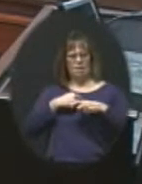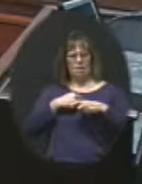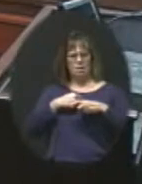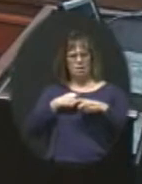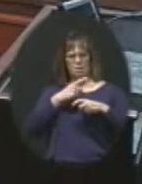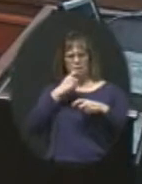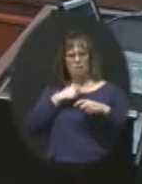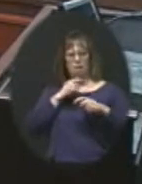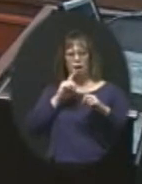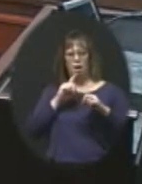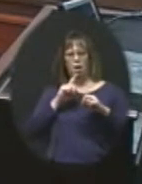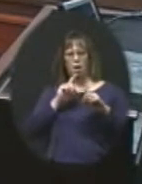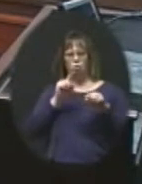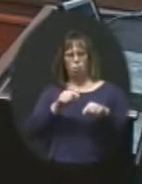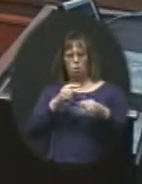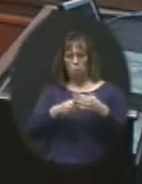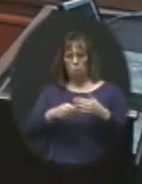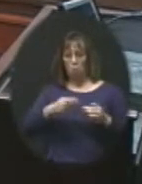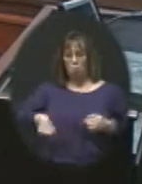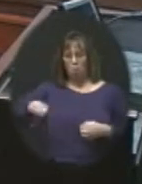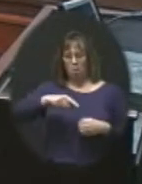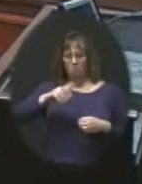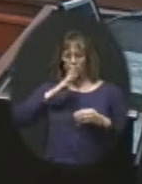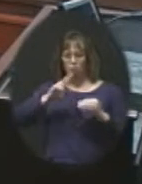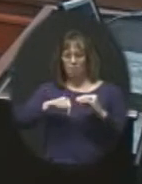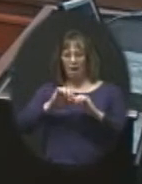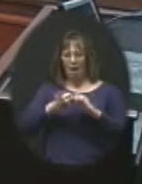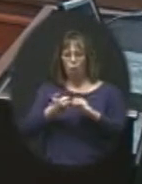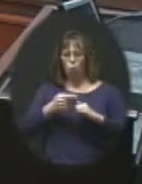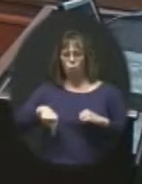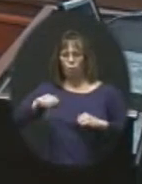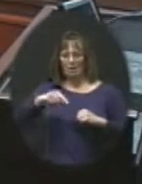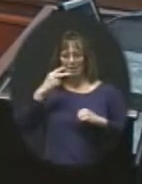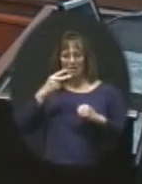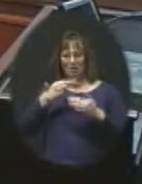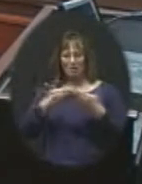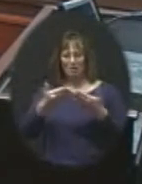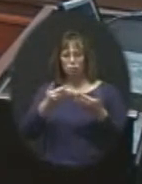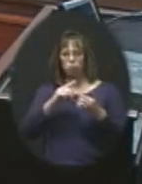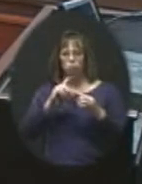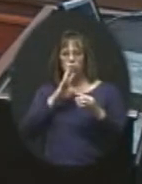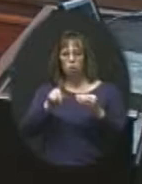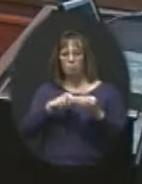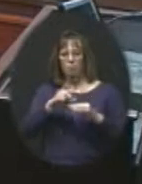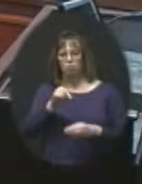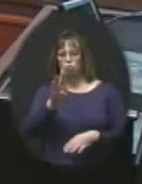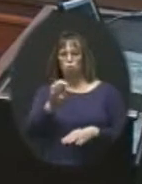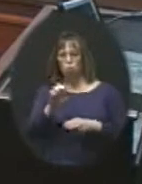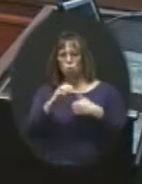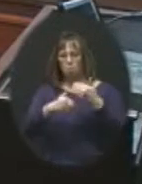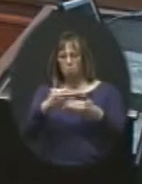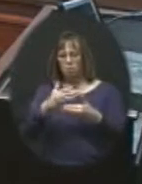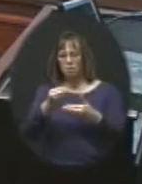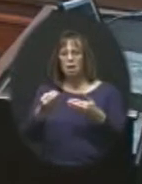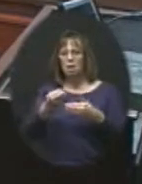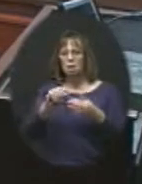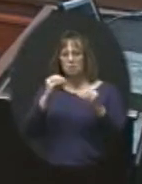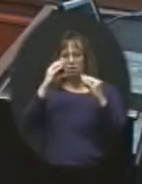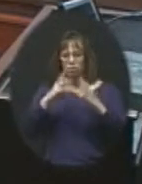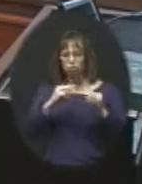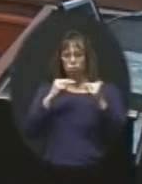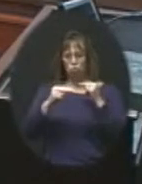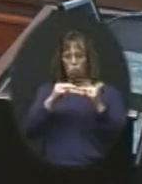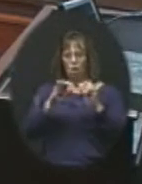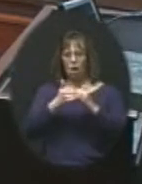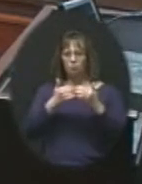standpoint because I went there with what we've talked about and how we see things working, especially when we talk about the due process and we talk about the teacher negotiations